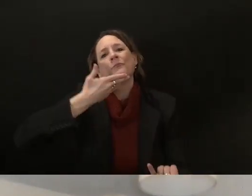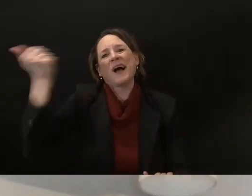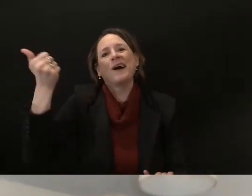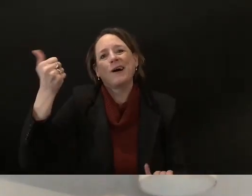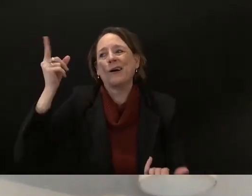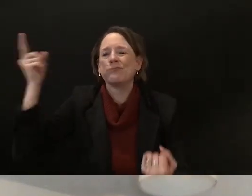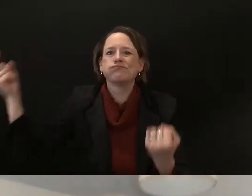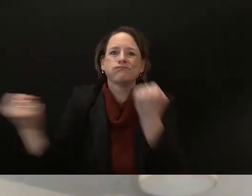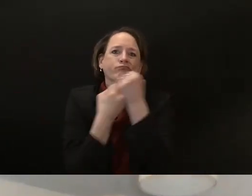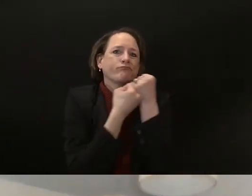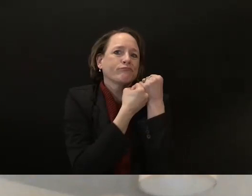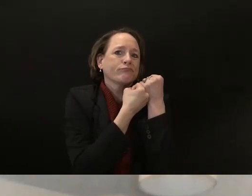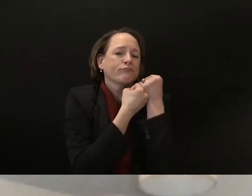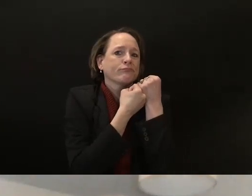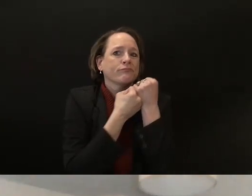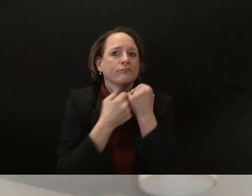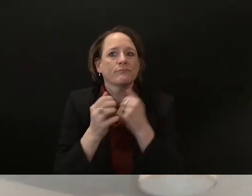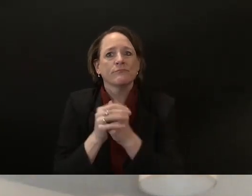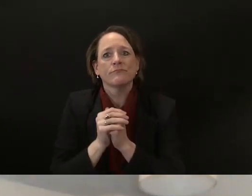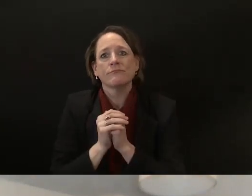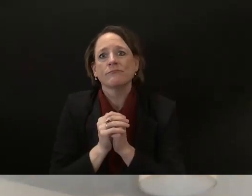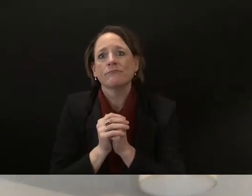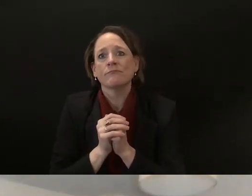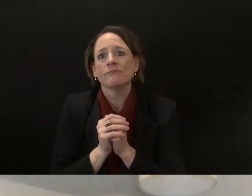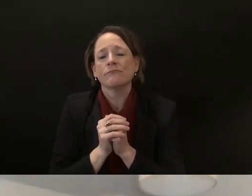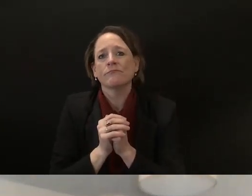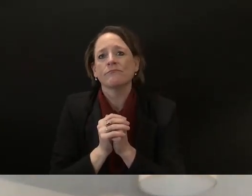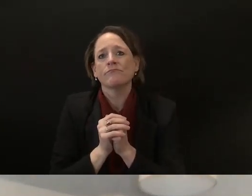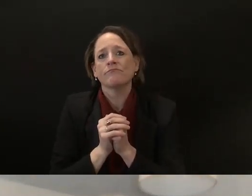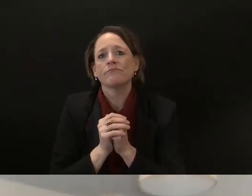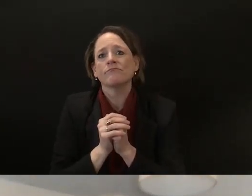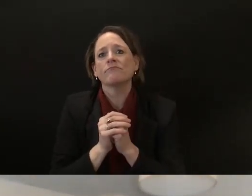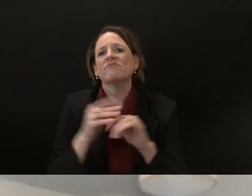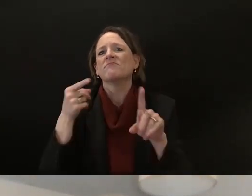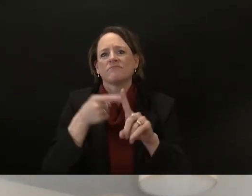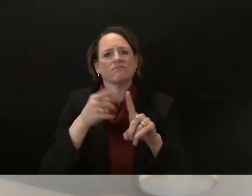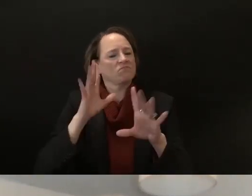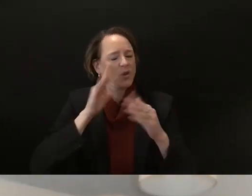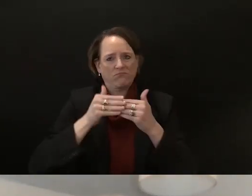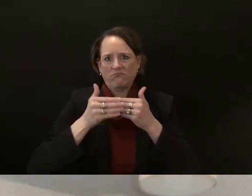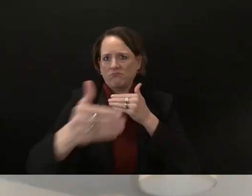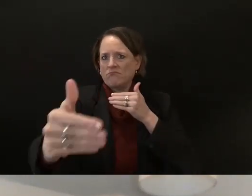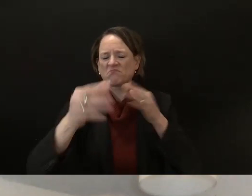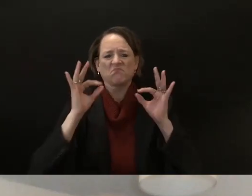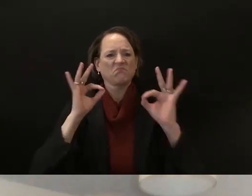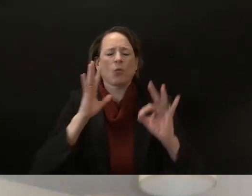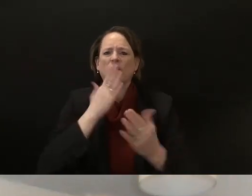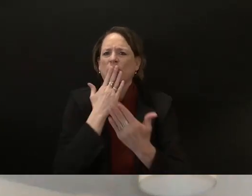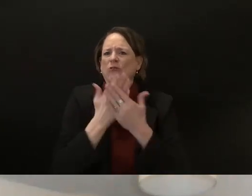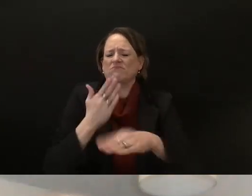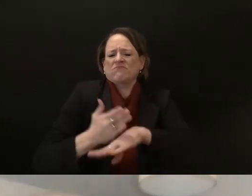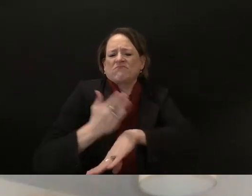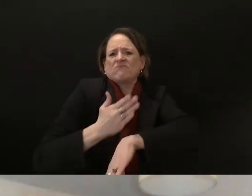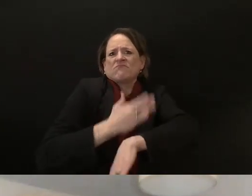yeah anyway there'll be a lot of positive changes i think from it but overall uh the biggest change change is